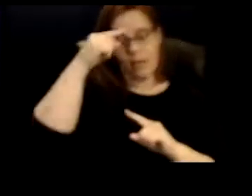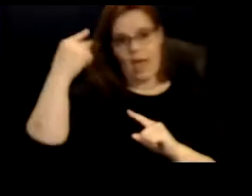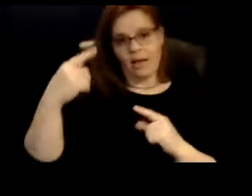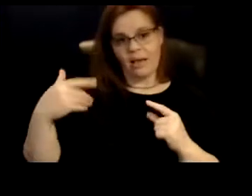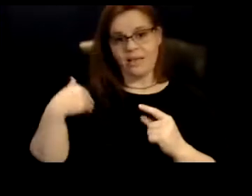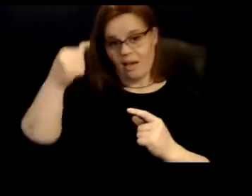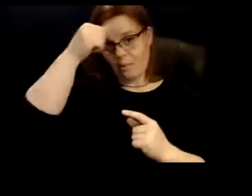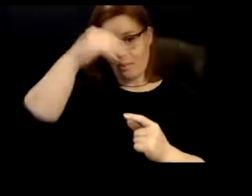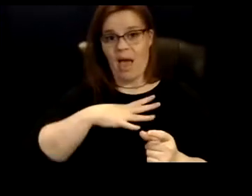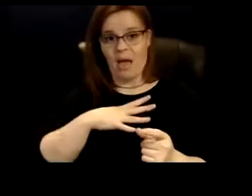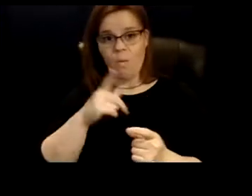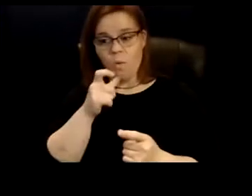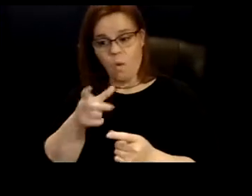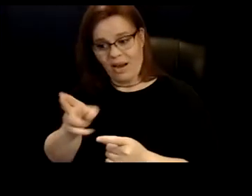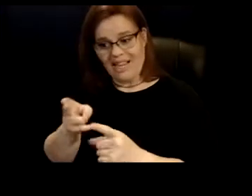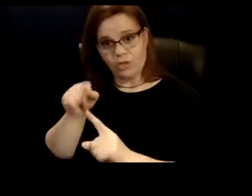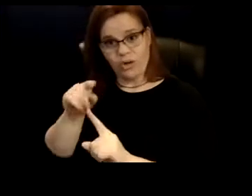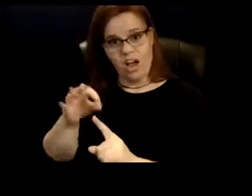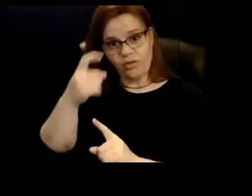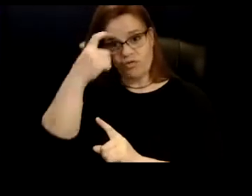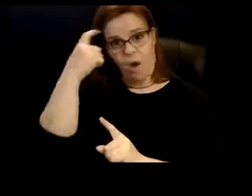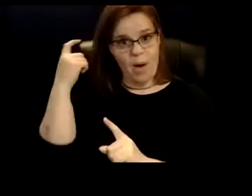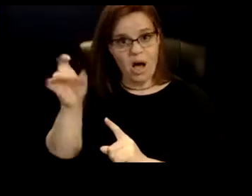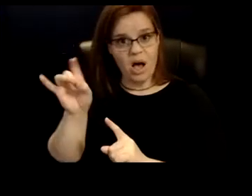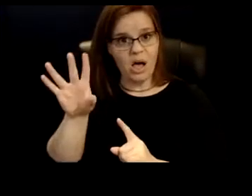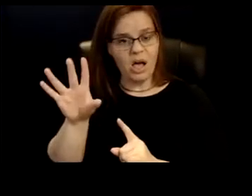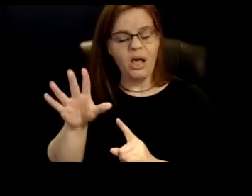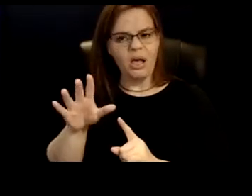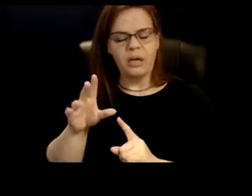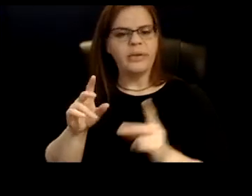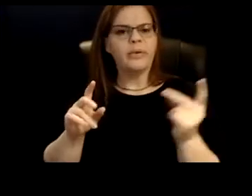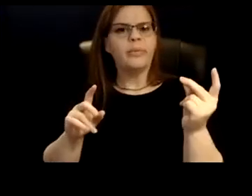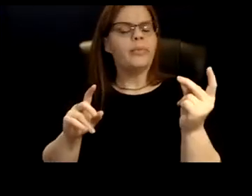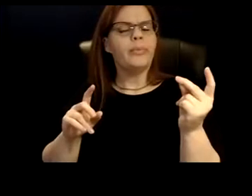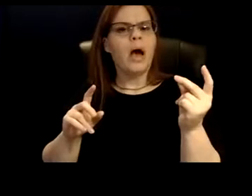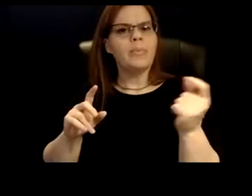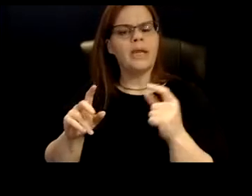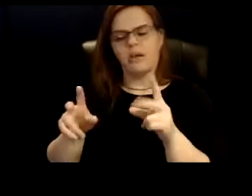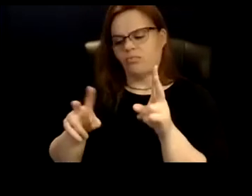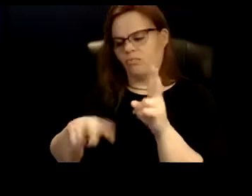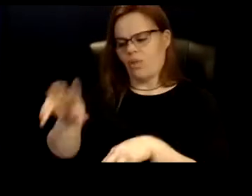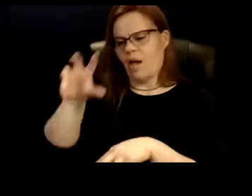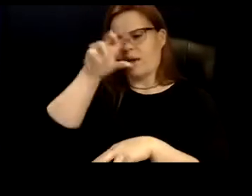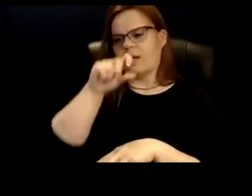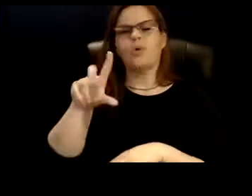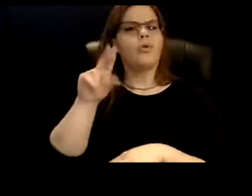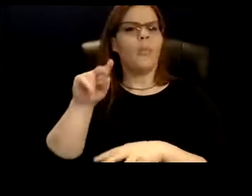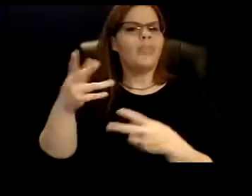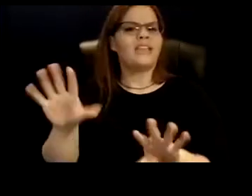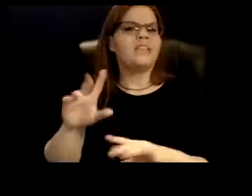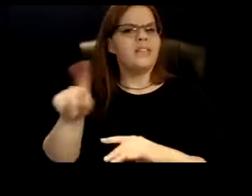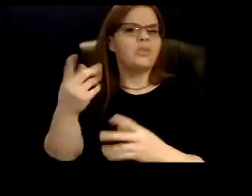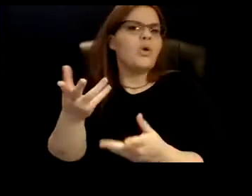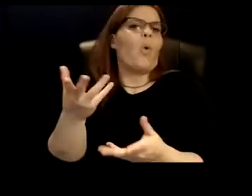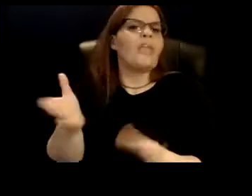who did have a history of trauma, there was, you know, this immediate assumption somehow that that could be the only piece of the story, having a mom